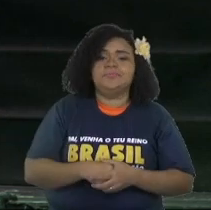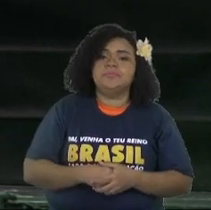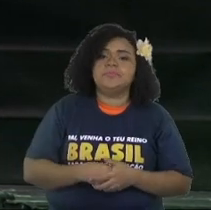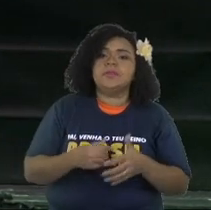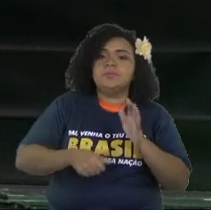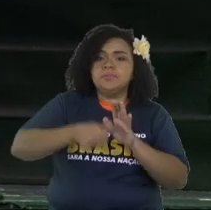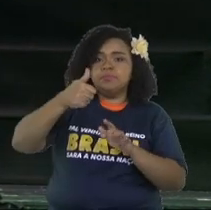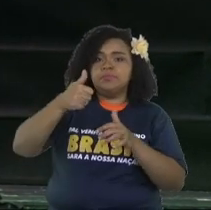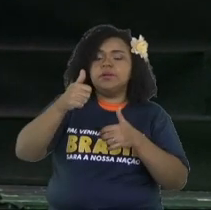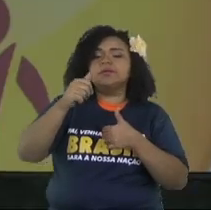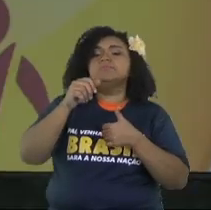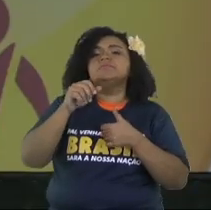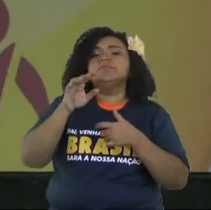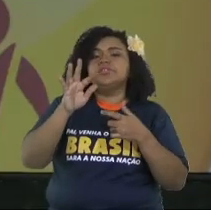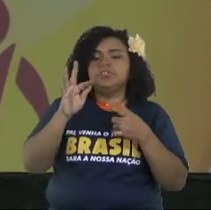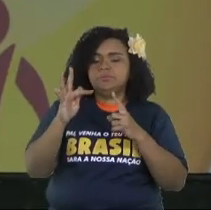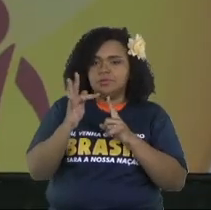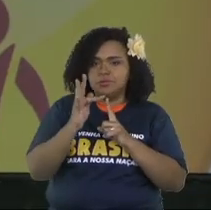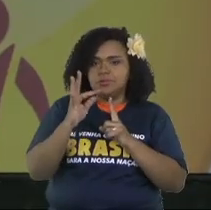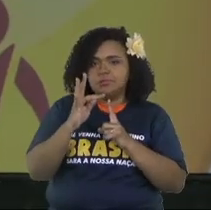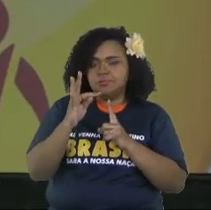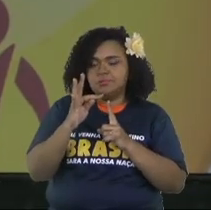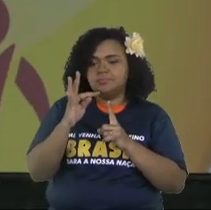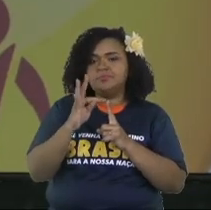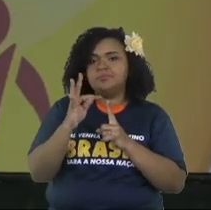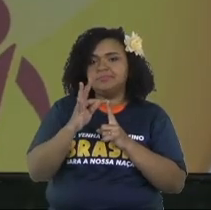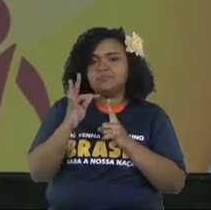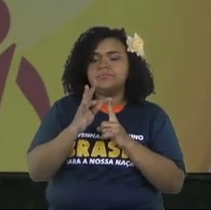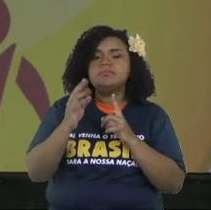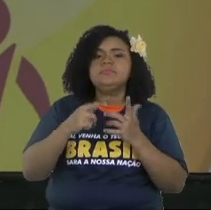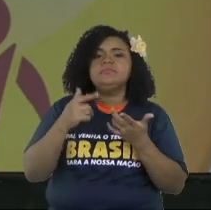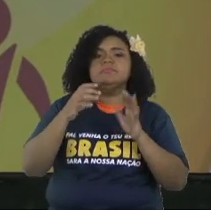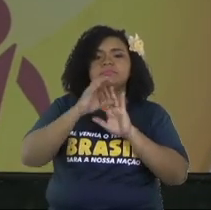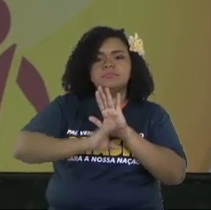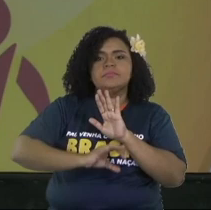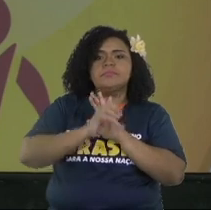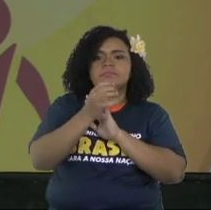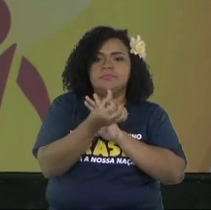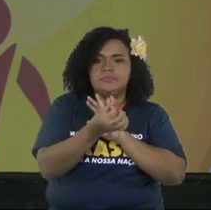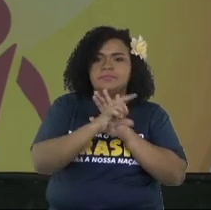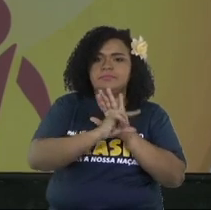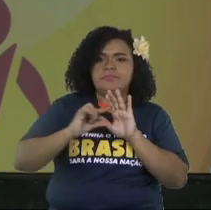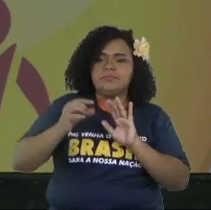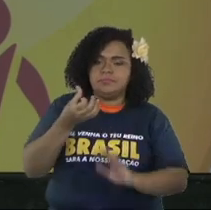actually the richness. First, Timothy.